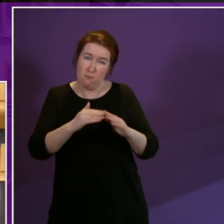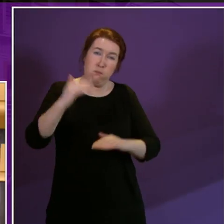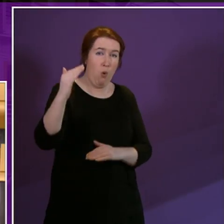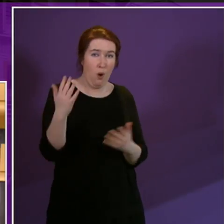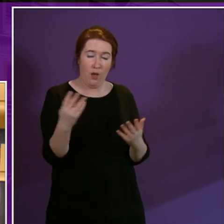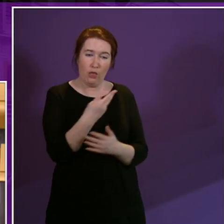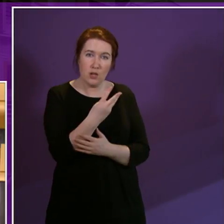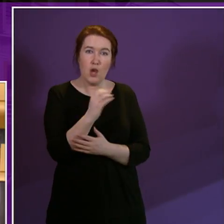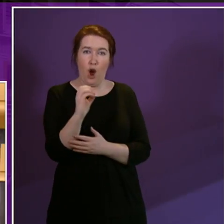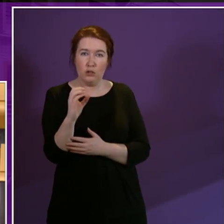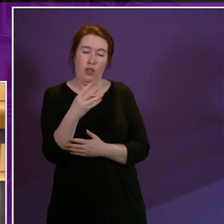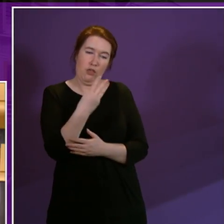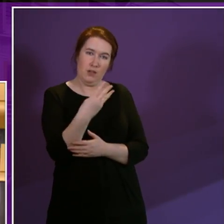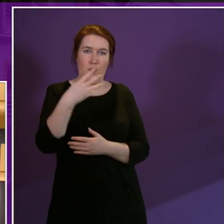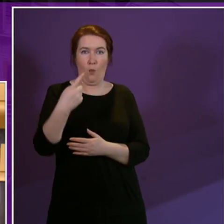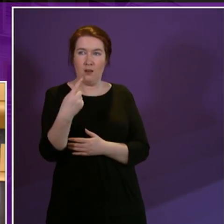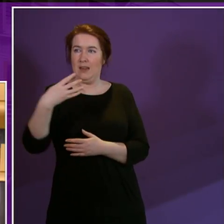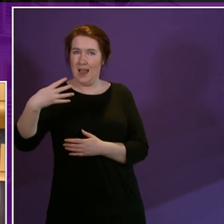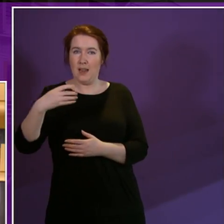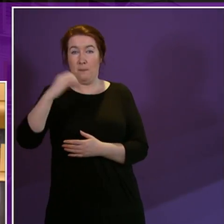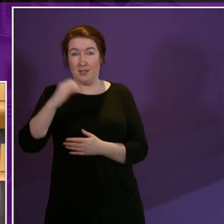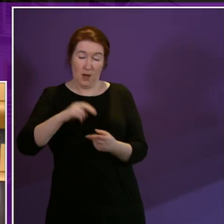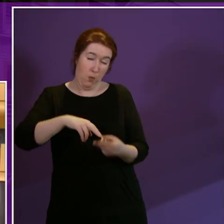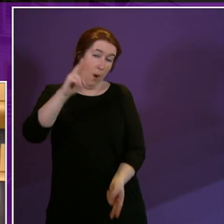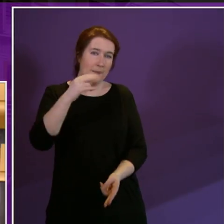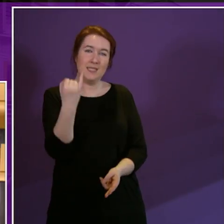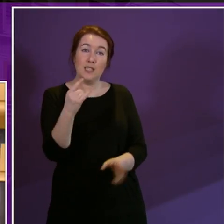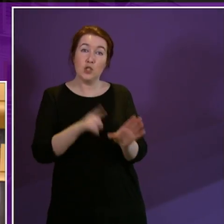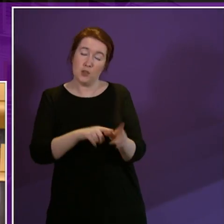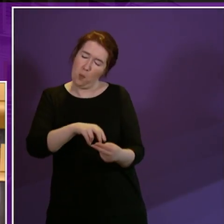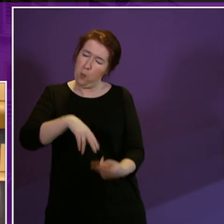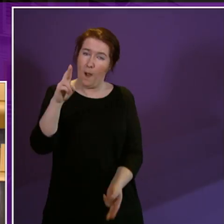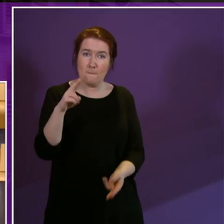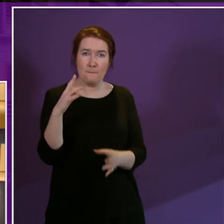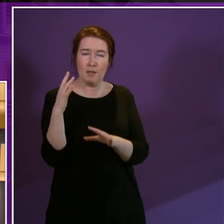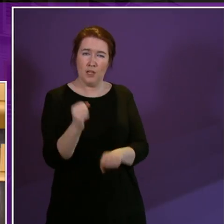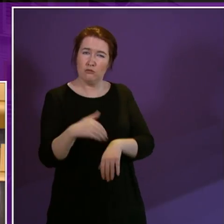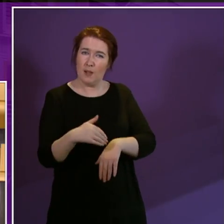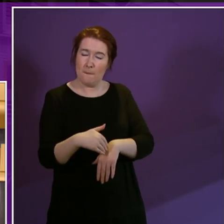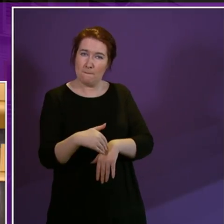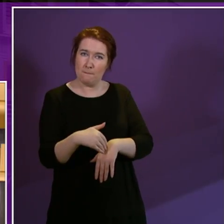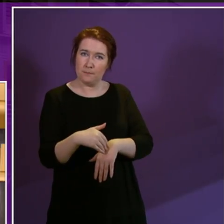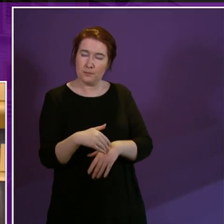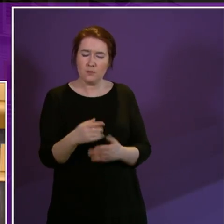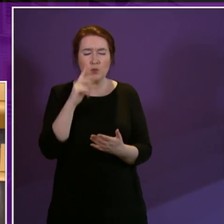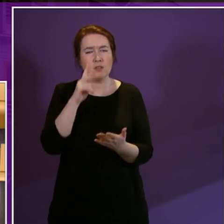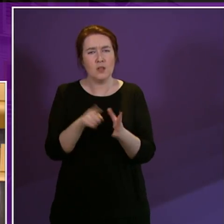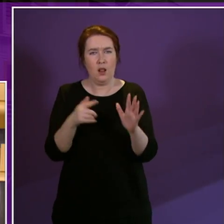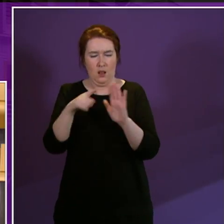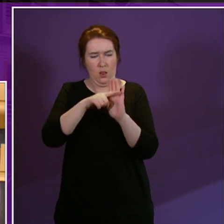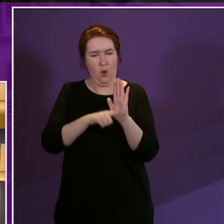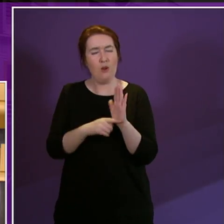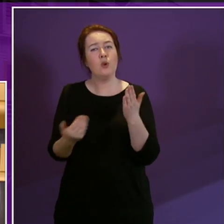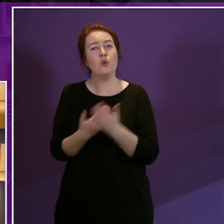increase of 319 per cent in six years. The legislation for the newer categories of